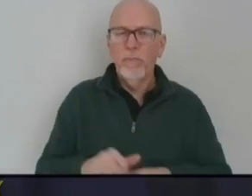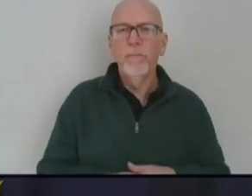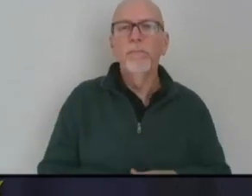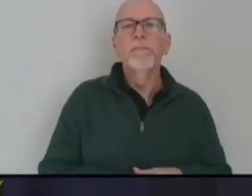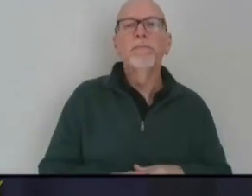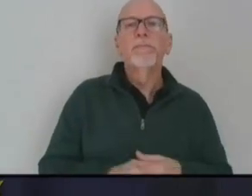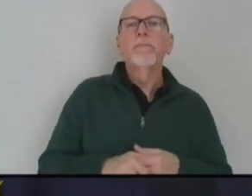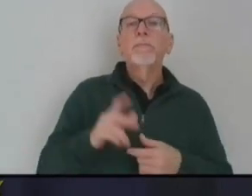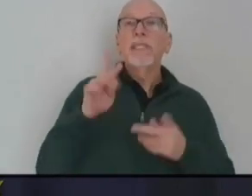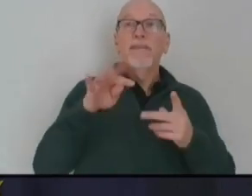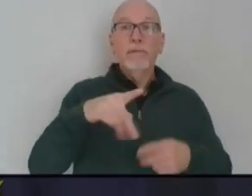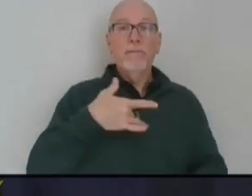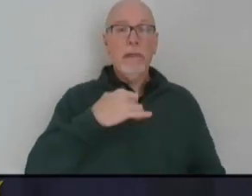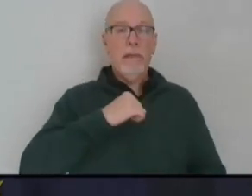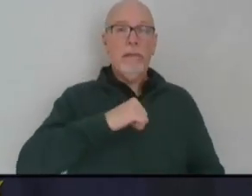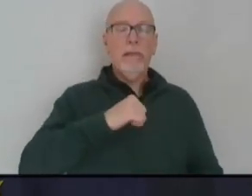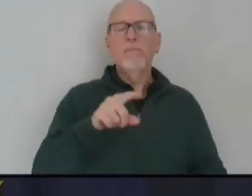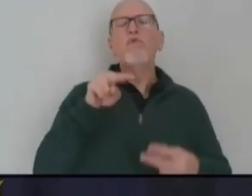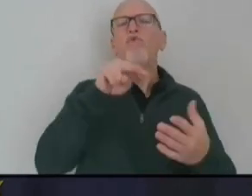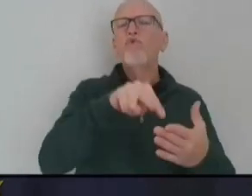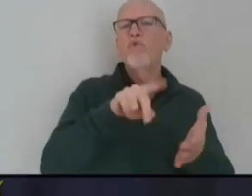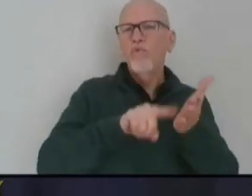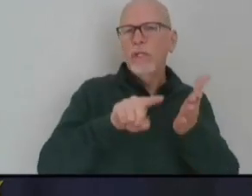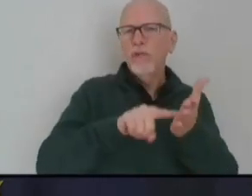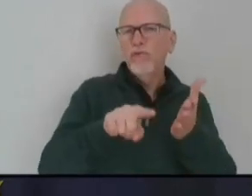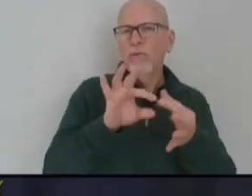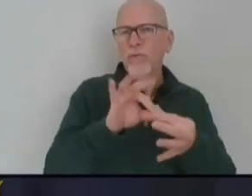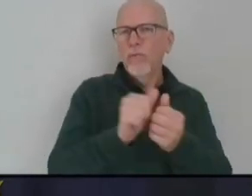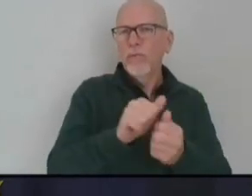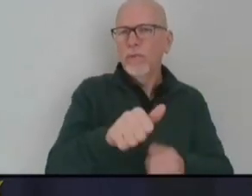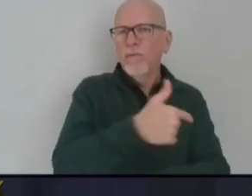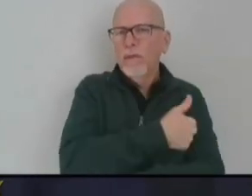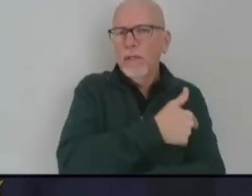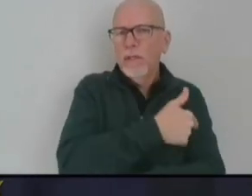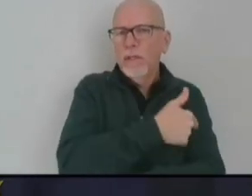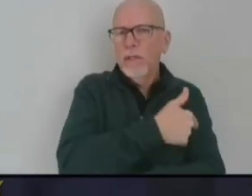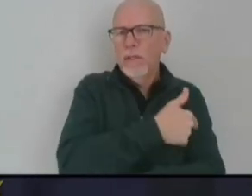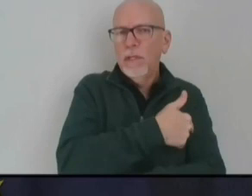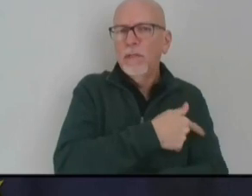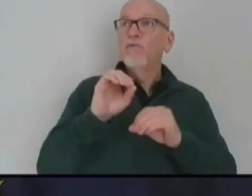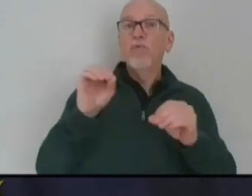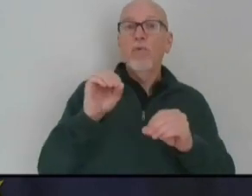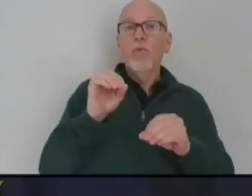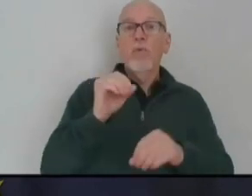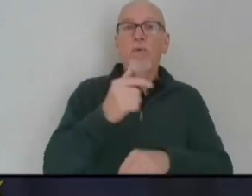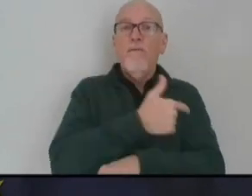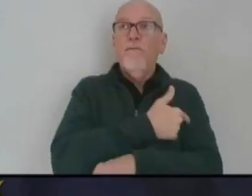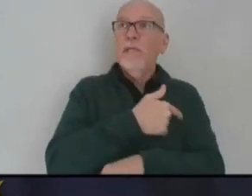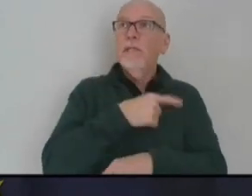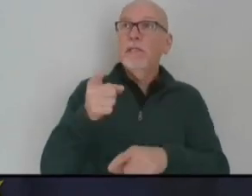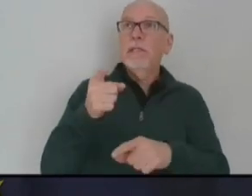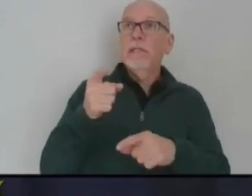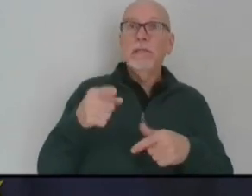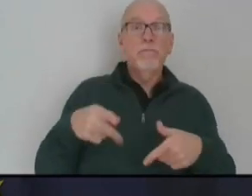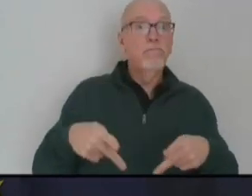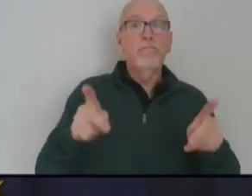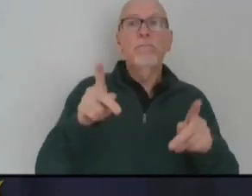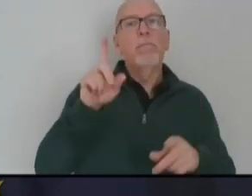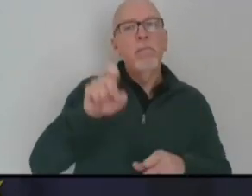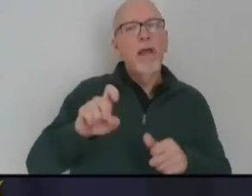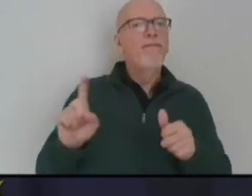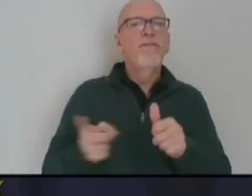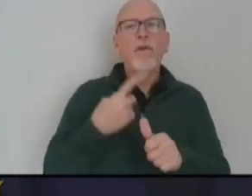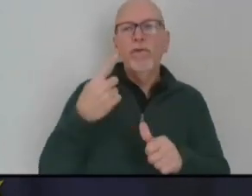about the vaccine to look at the research behind these vaccines and know that no vaccine is released unless it passes very rigorous testing.